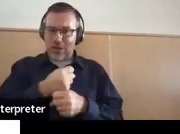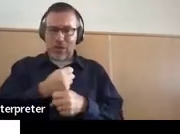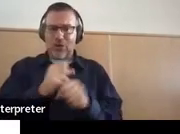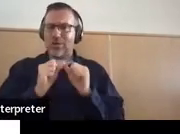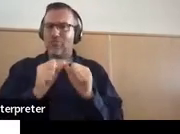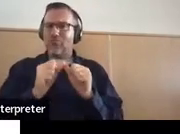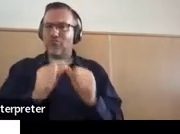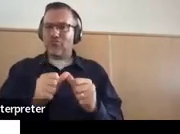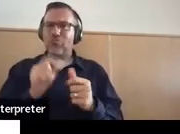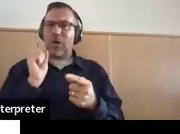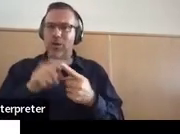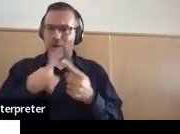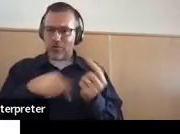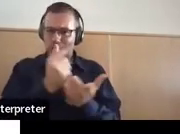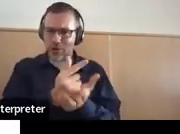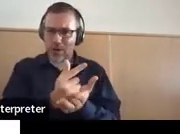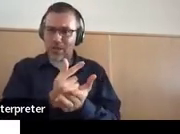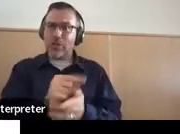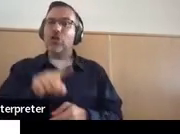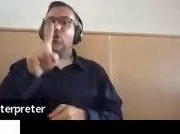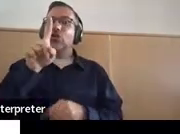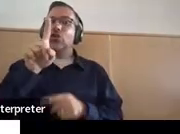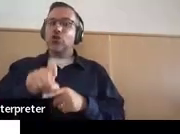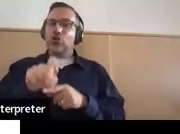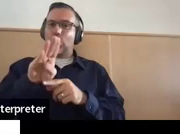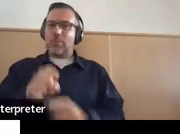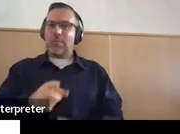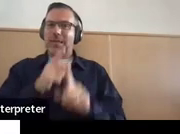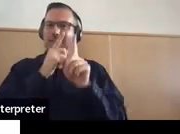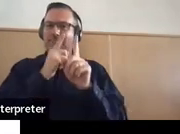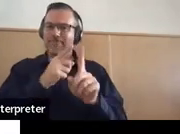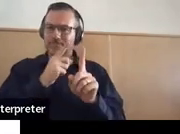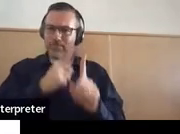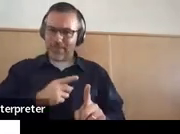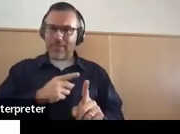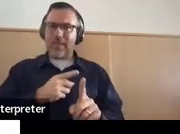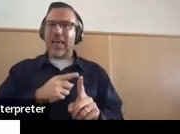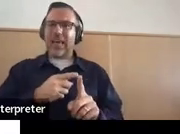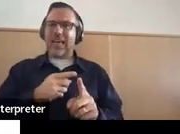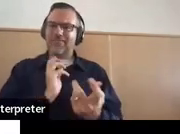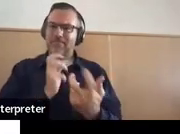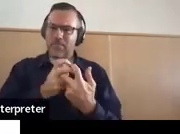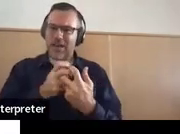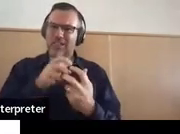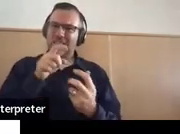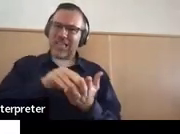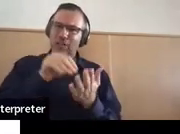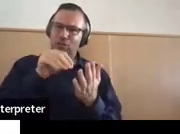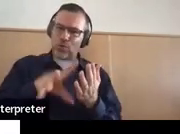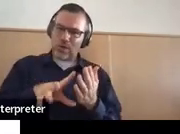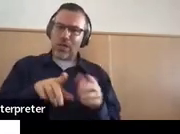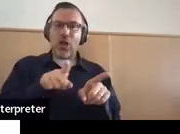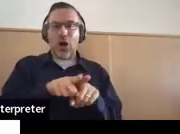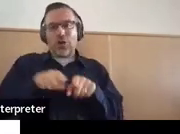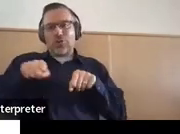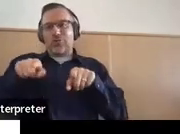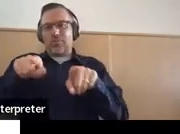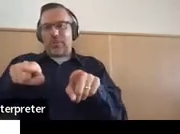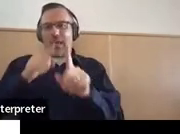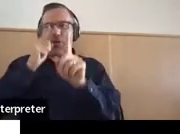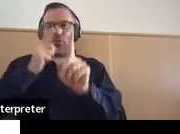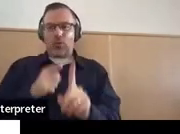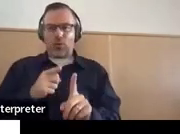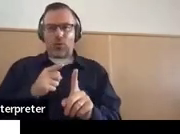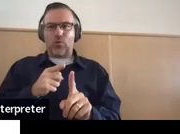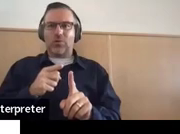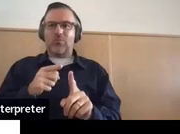individualized and directly linked to the post-secondary goals, and it should address all the goals that are identified